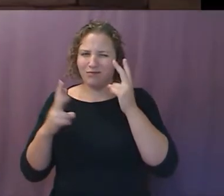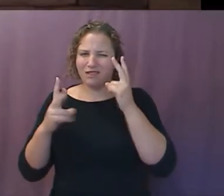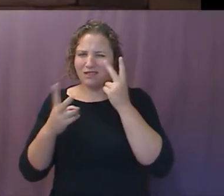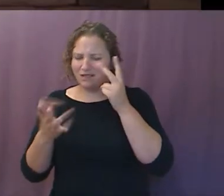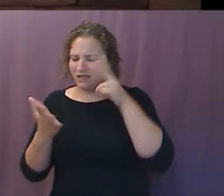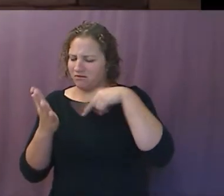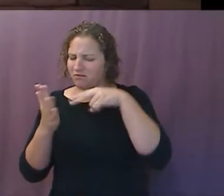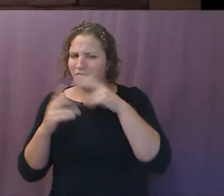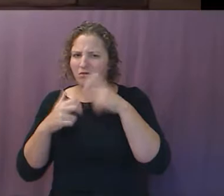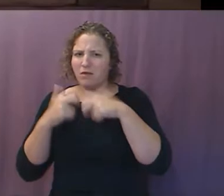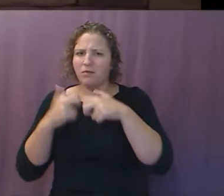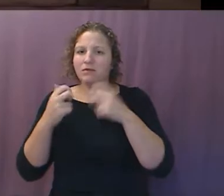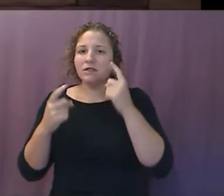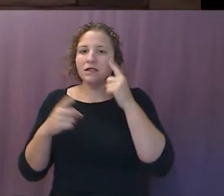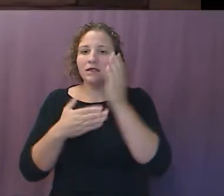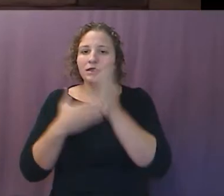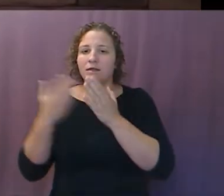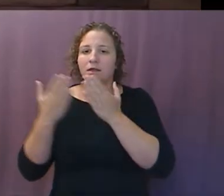is...